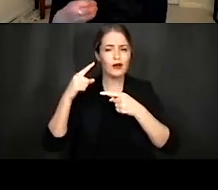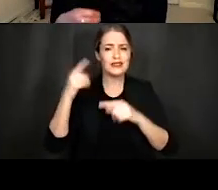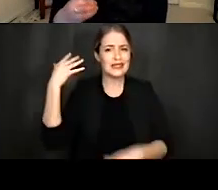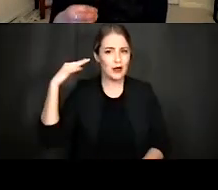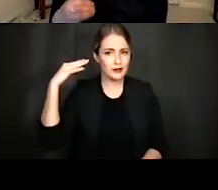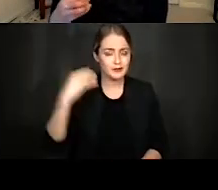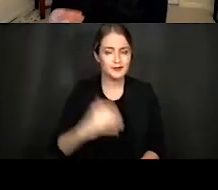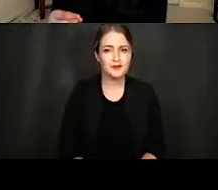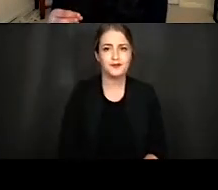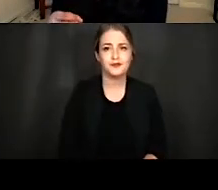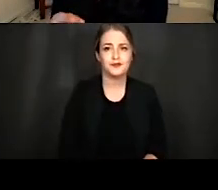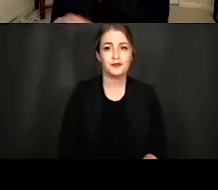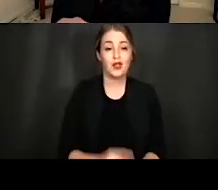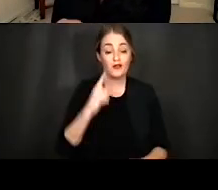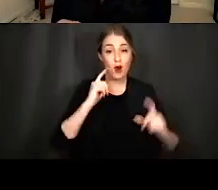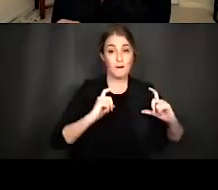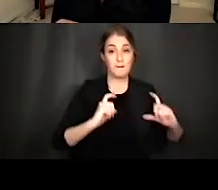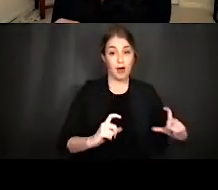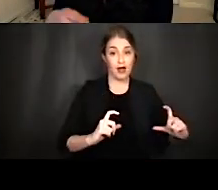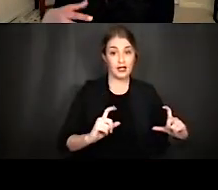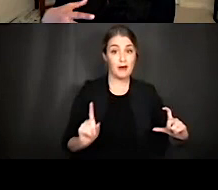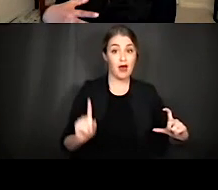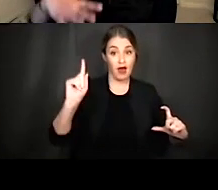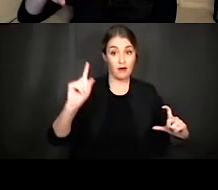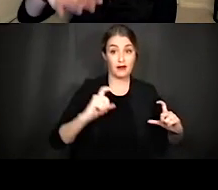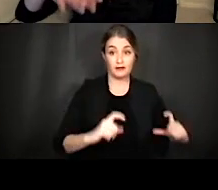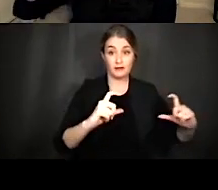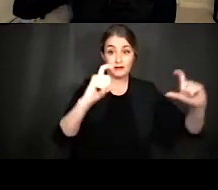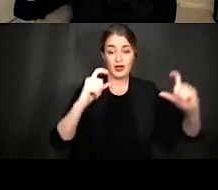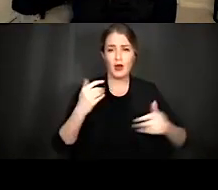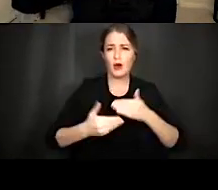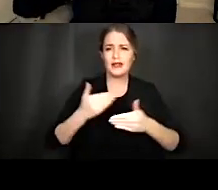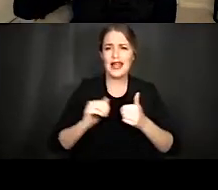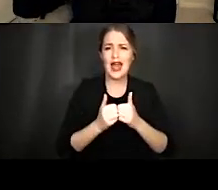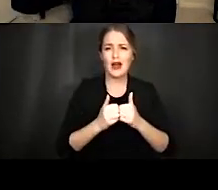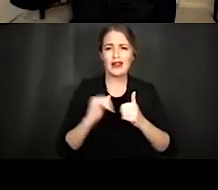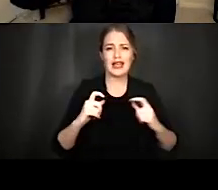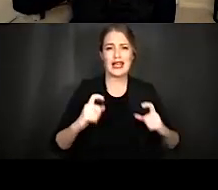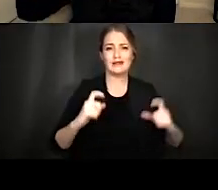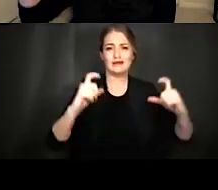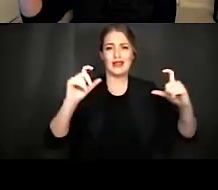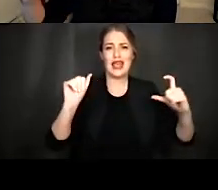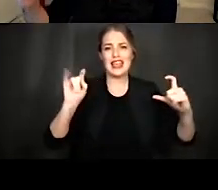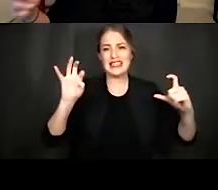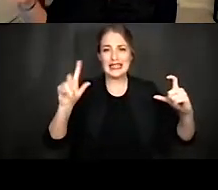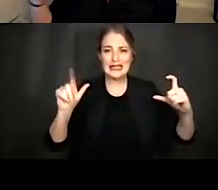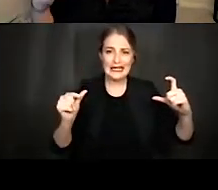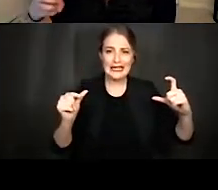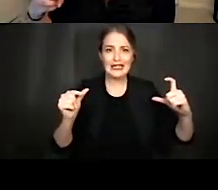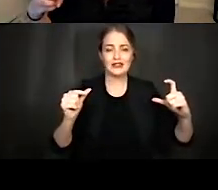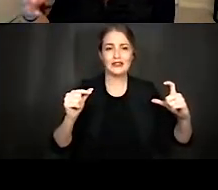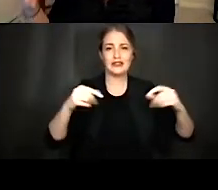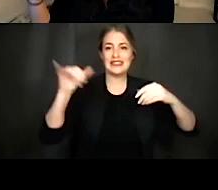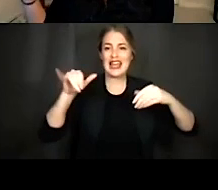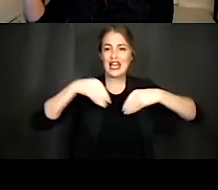bottom-up processing is depicted as this sort of ascending hierarchical progression from